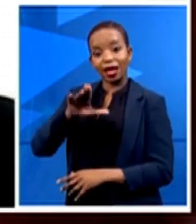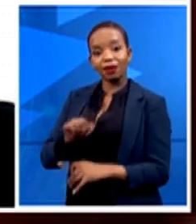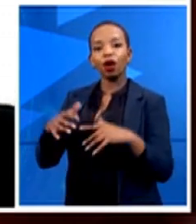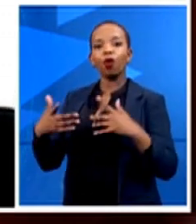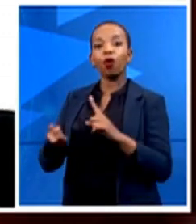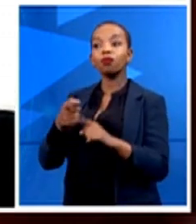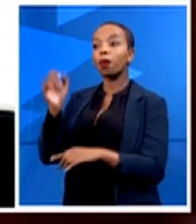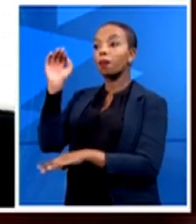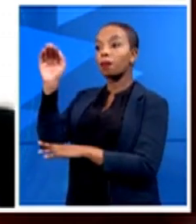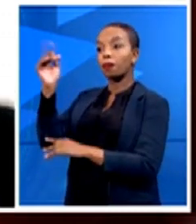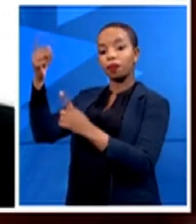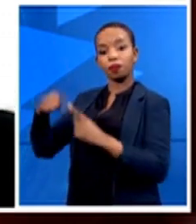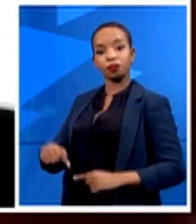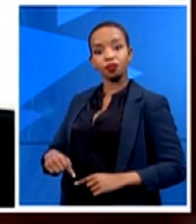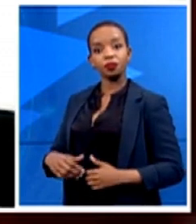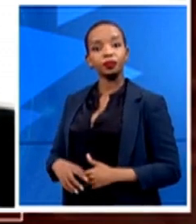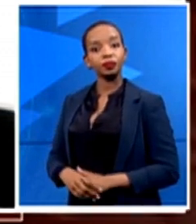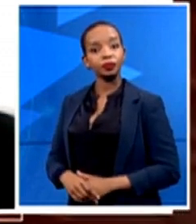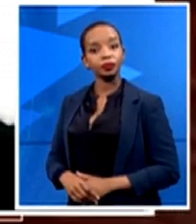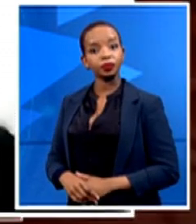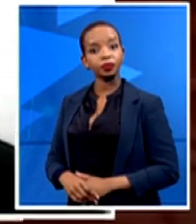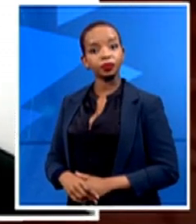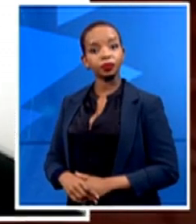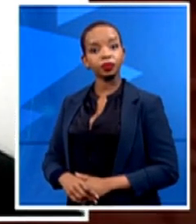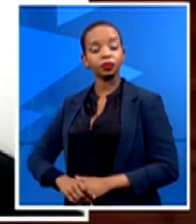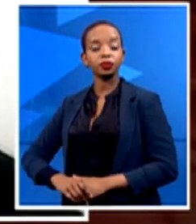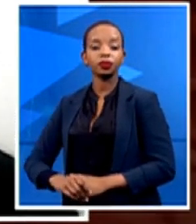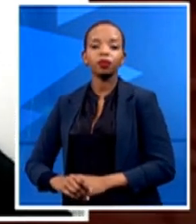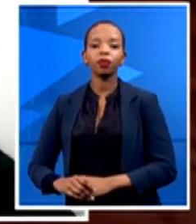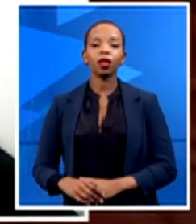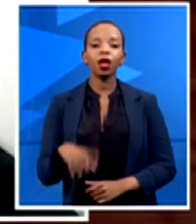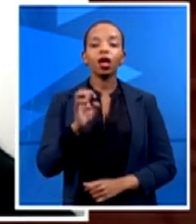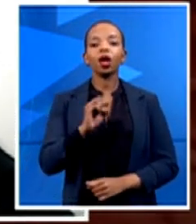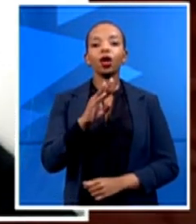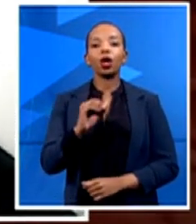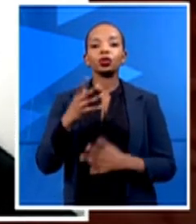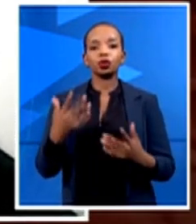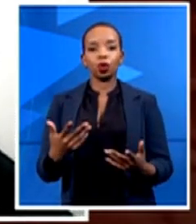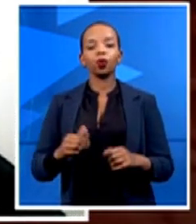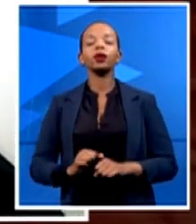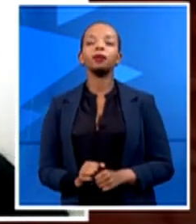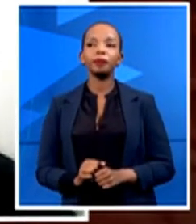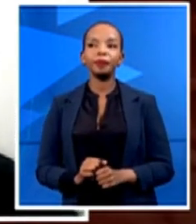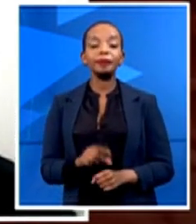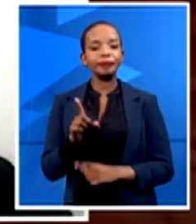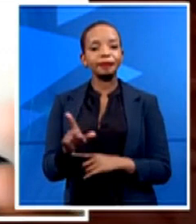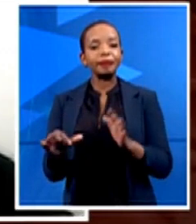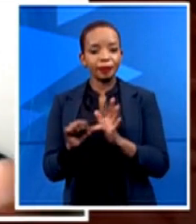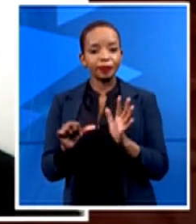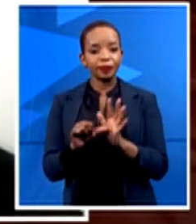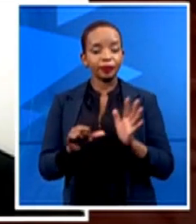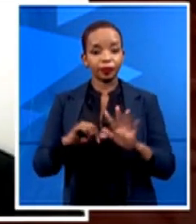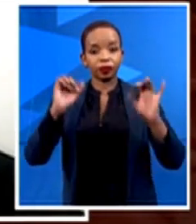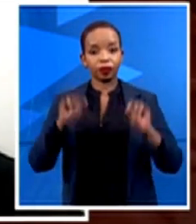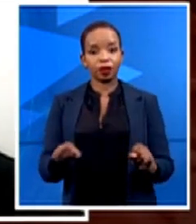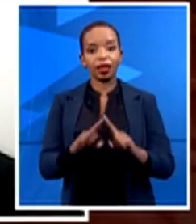So, the bulk of it is imported. Yeah. But the interesting thing about South Africa and Africa as a